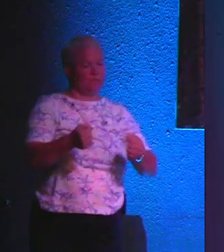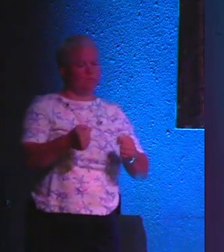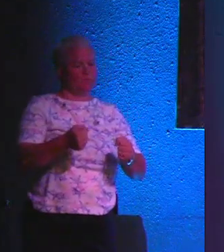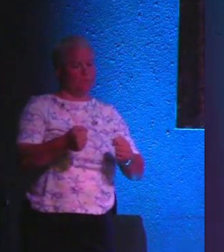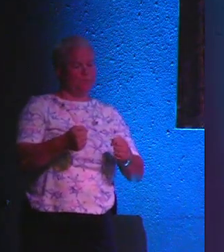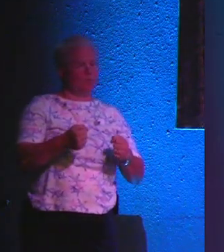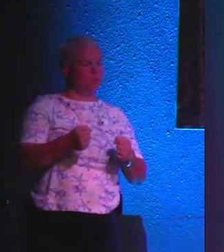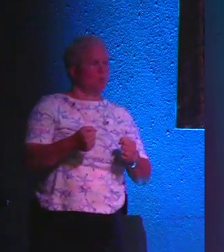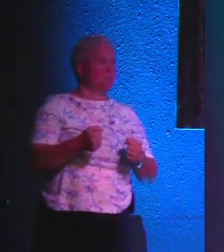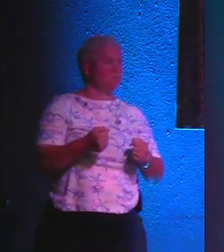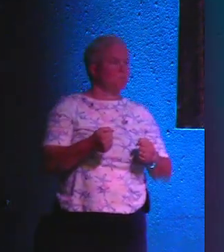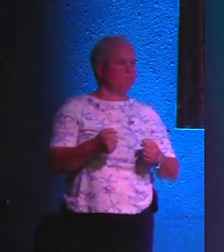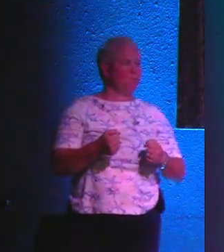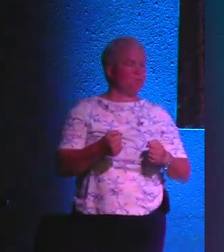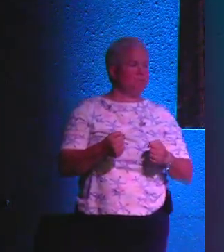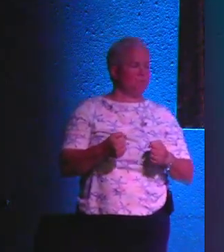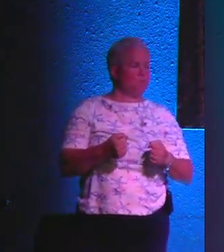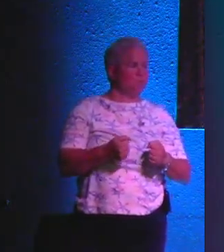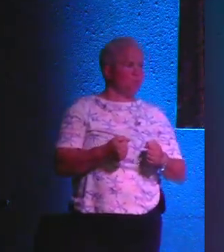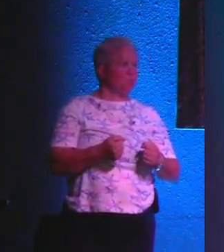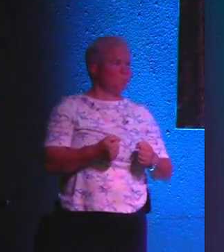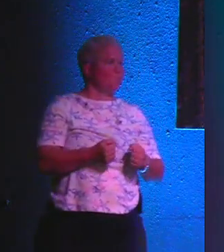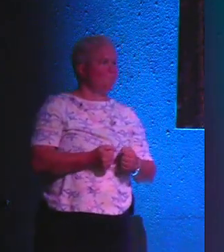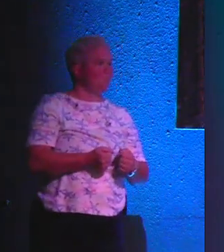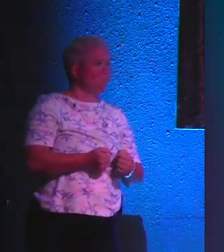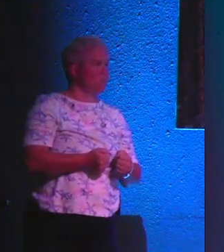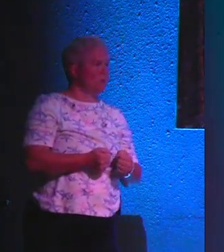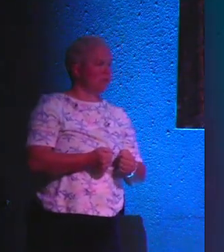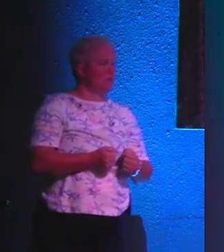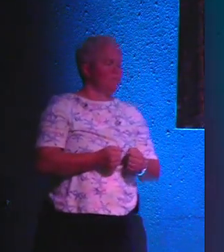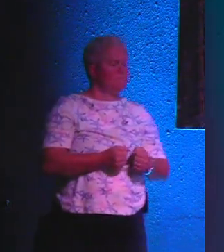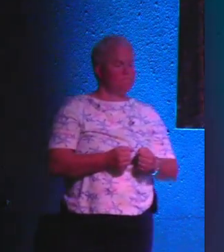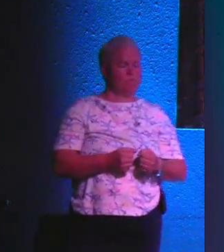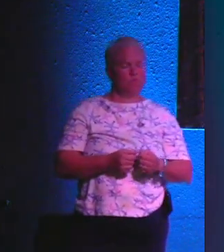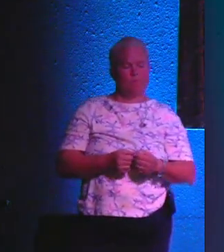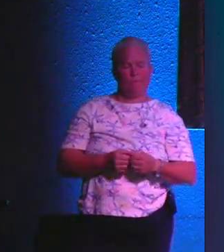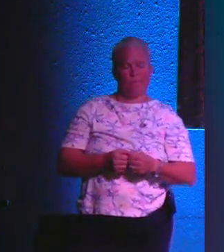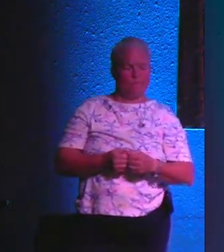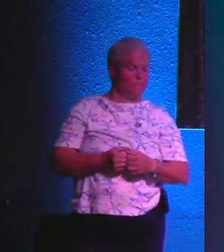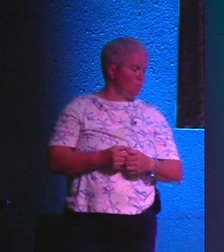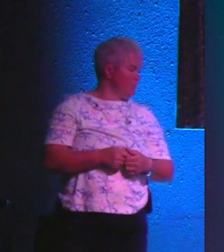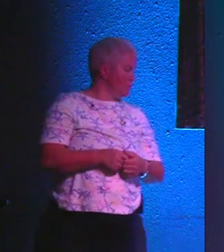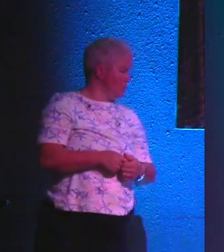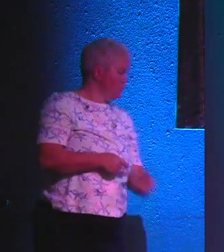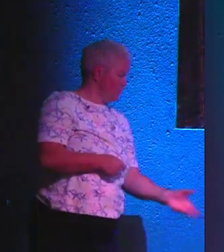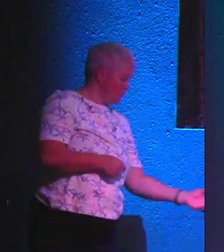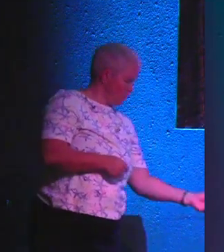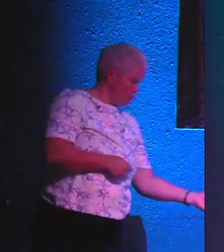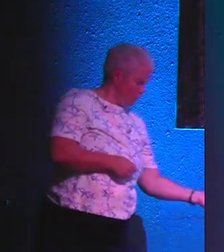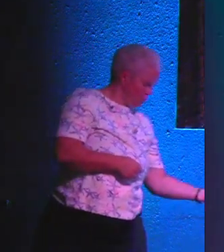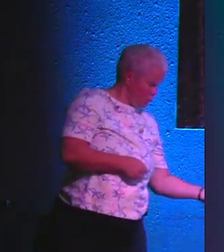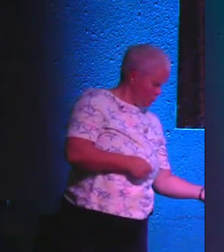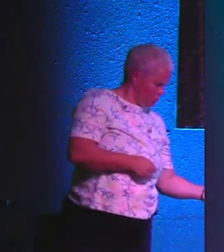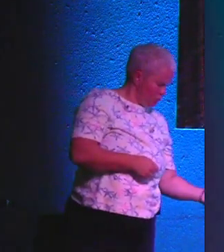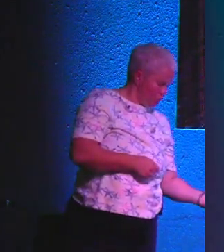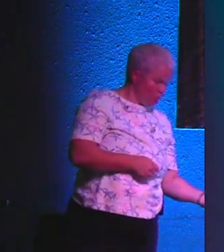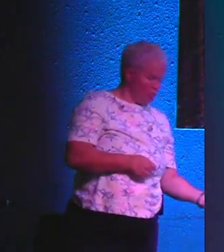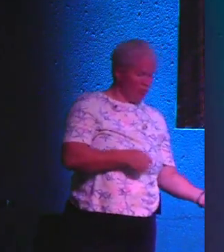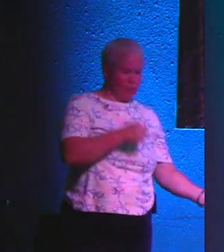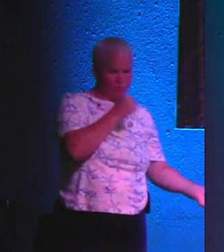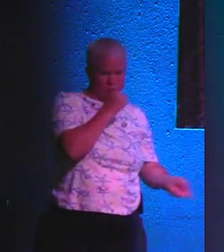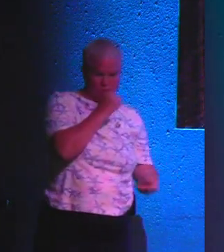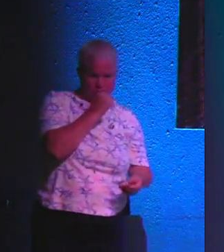physical healing, a mental healing, a financial healing, it doesn't matter what it is. If you need a healing, come to the altar. We're going to pray with you. We've got oil.